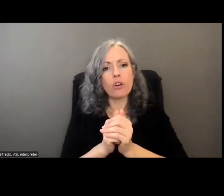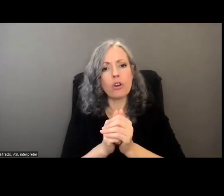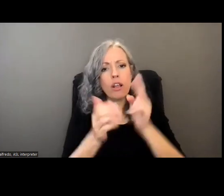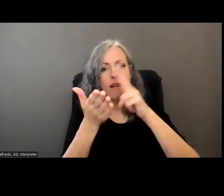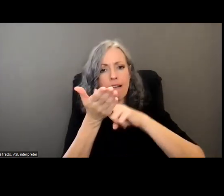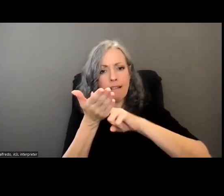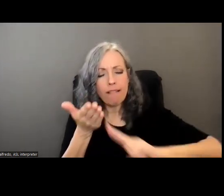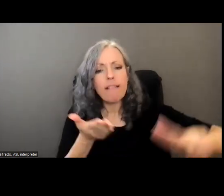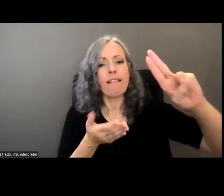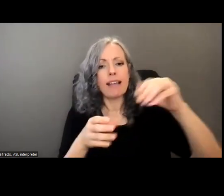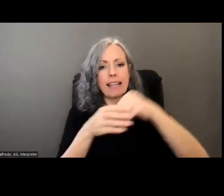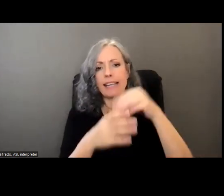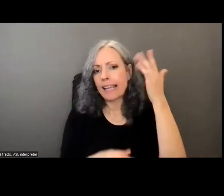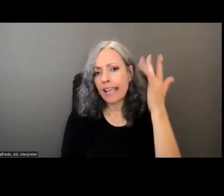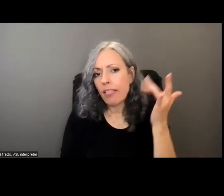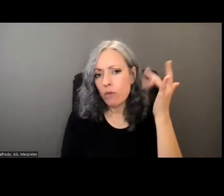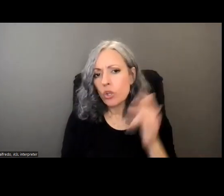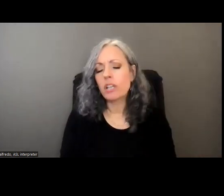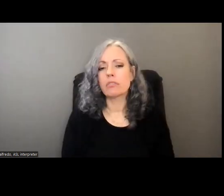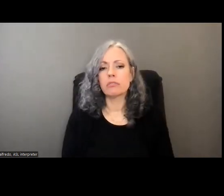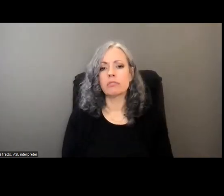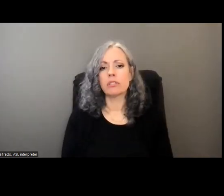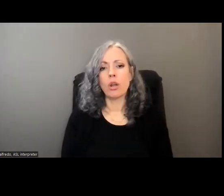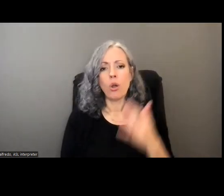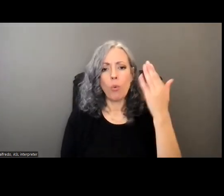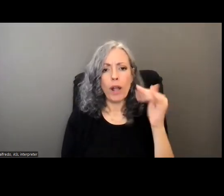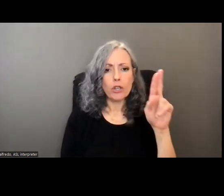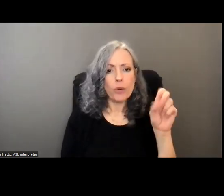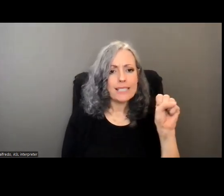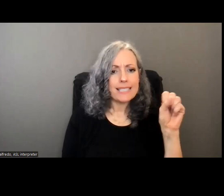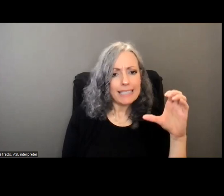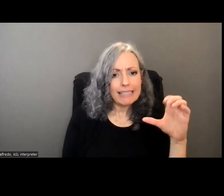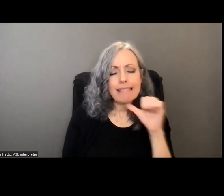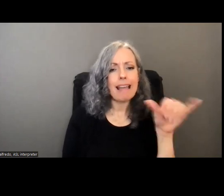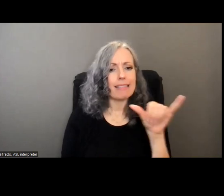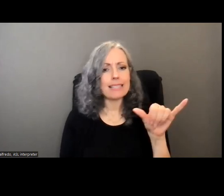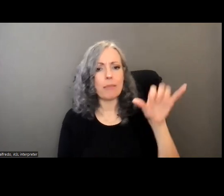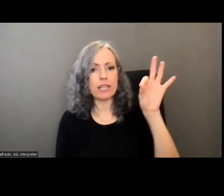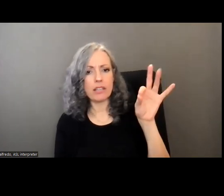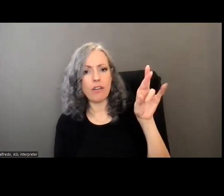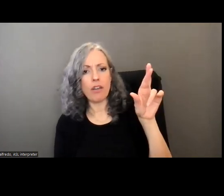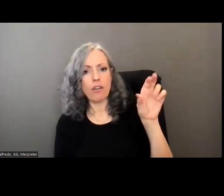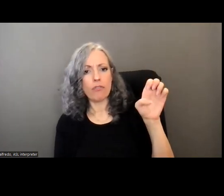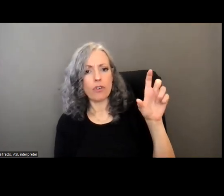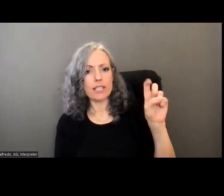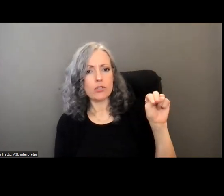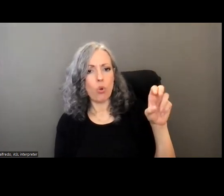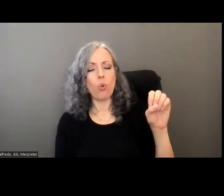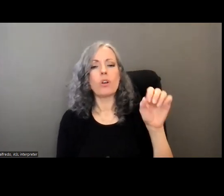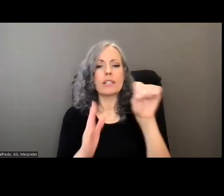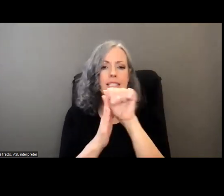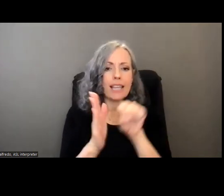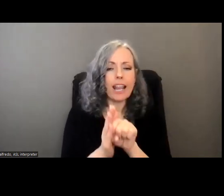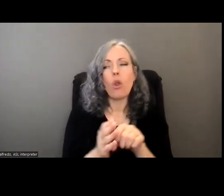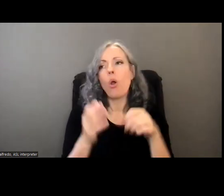in california how come usc isn't the same as fresno state or sac city college